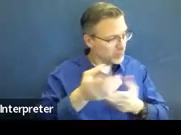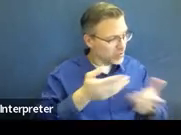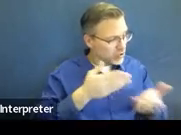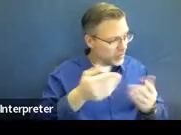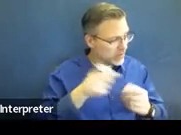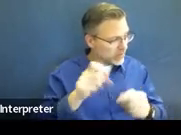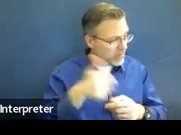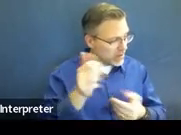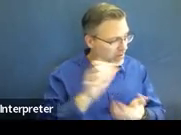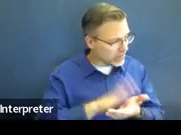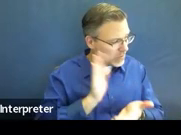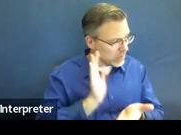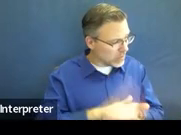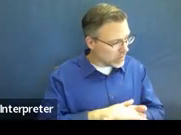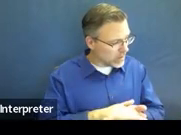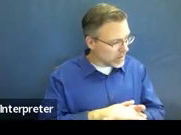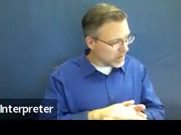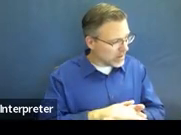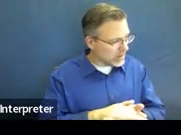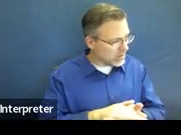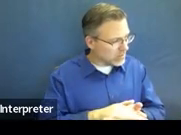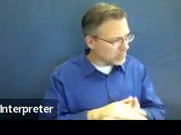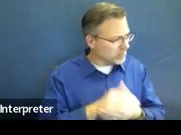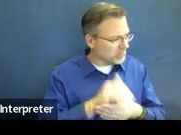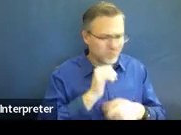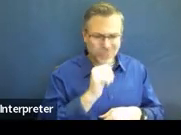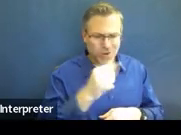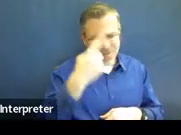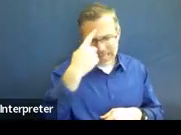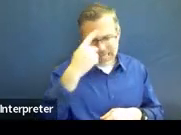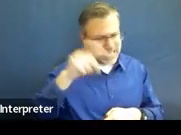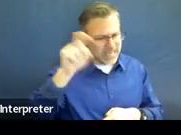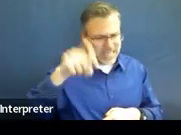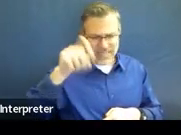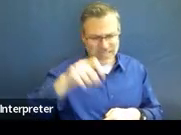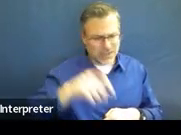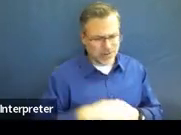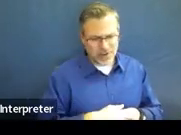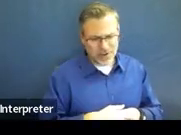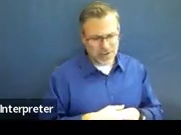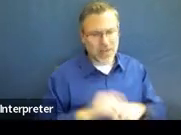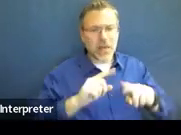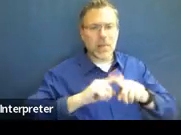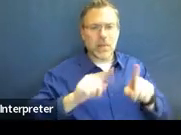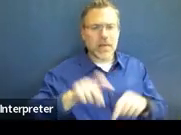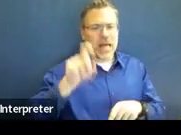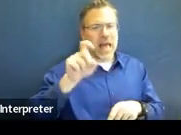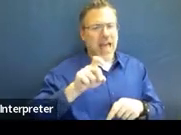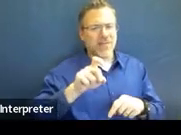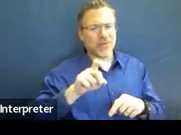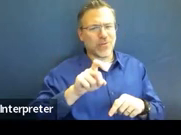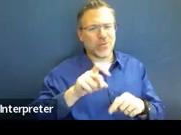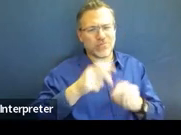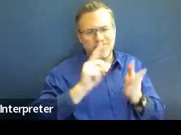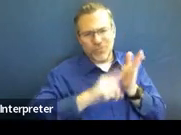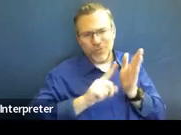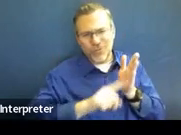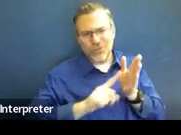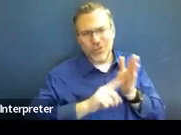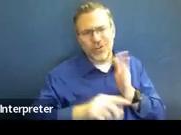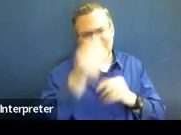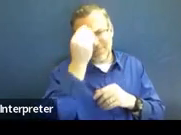I don't think that it's necessary. But I will have to get back to you with a better answer, because